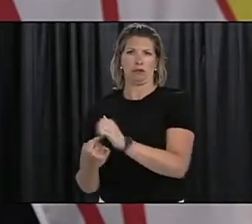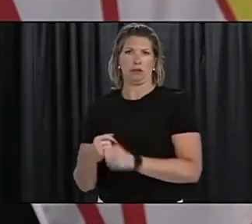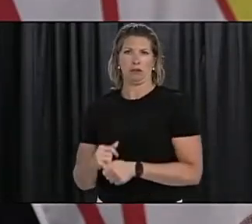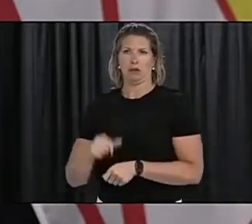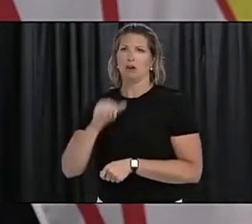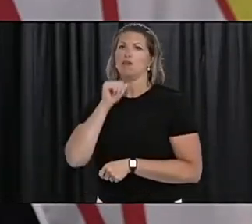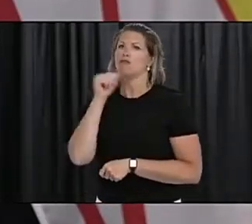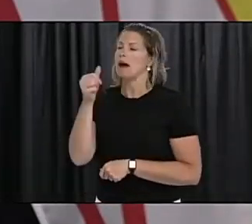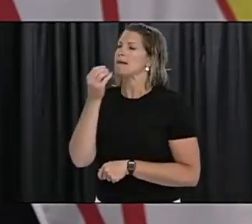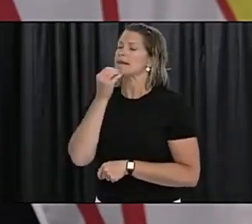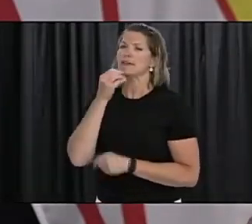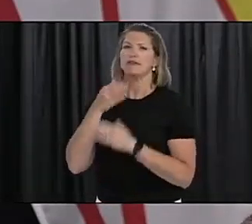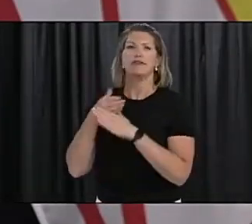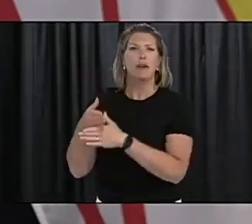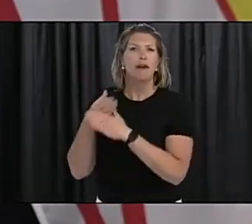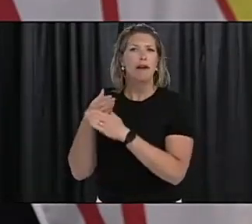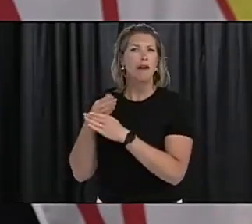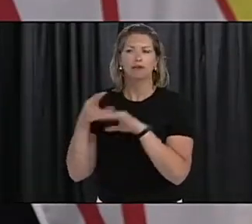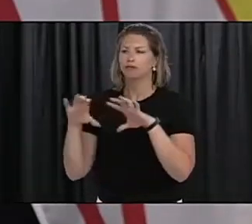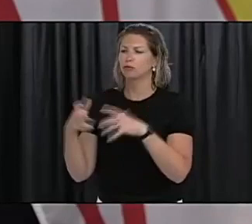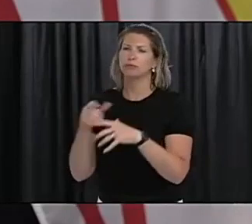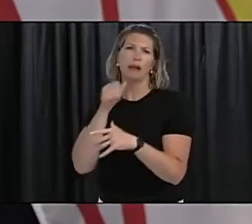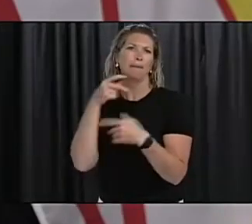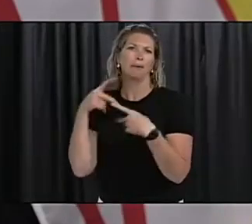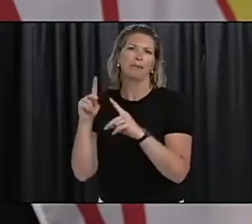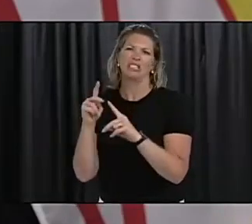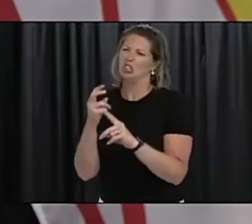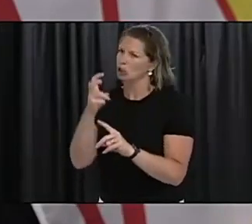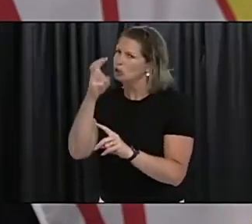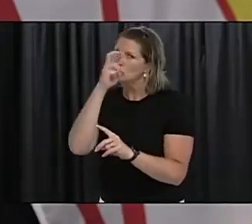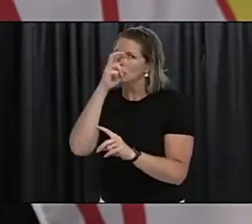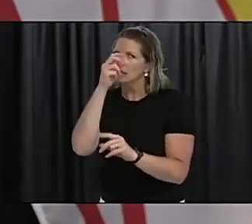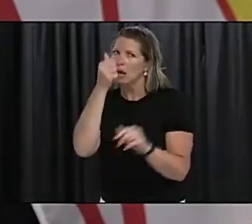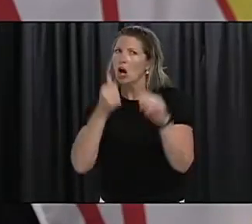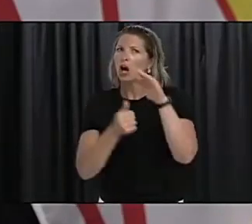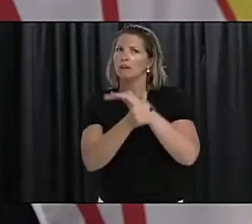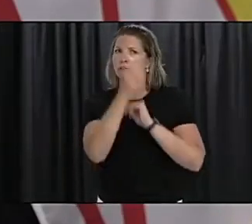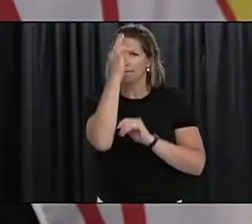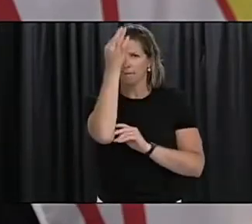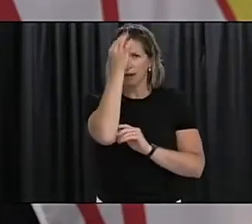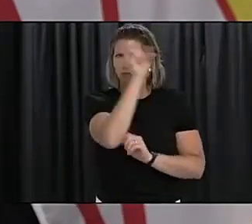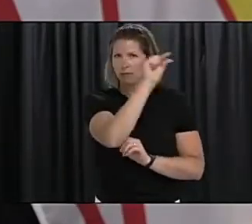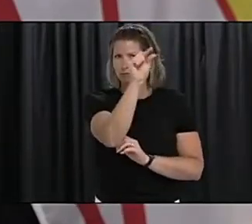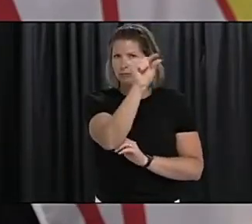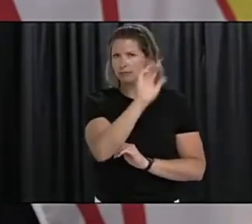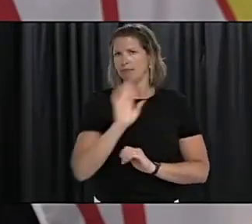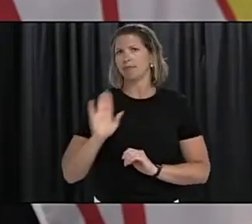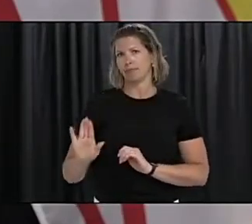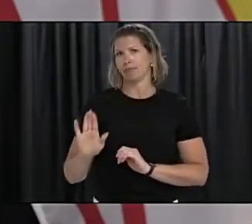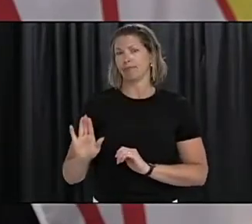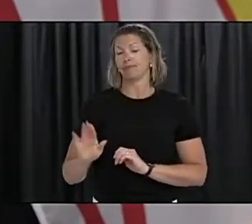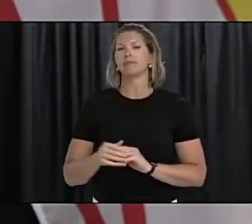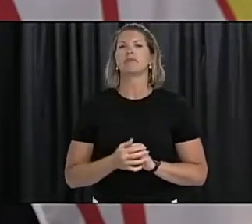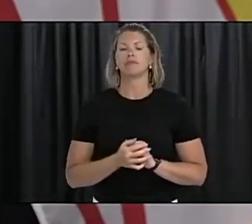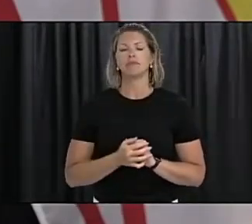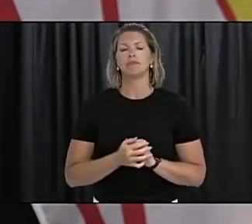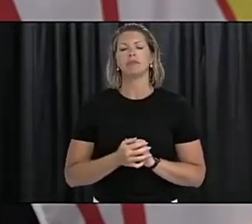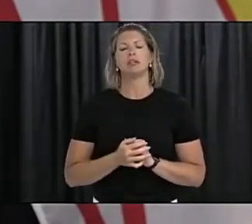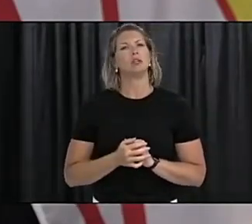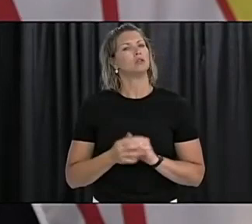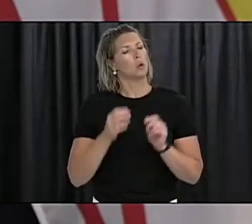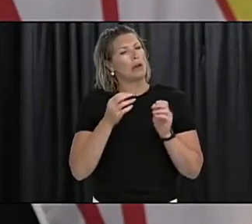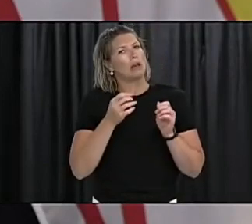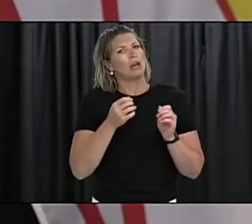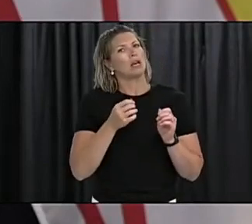actions by following these guidelines. We must always remain attentive to our actions and follow the important